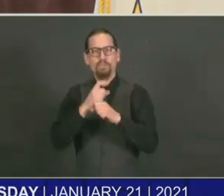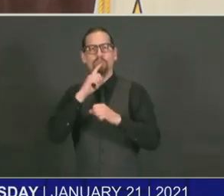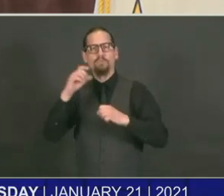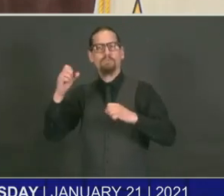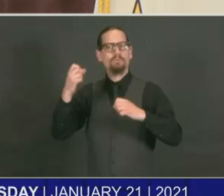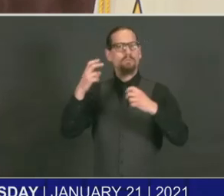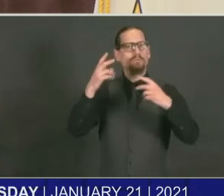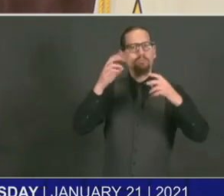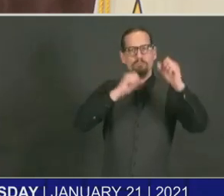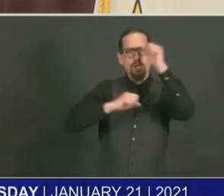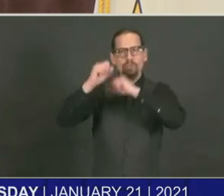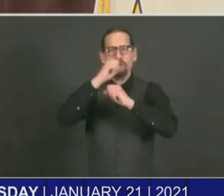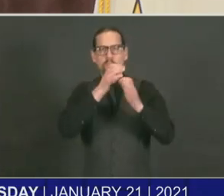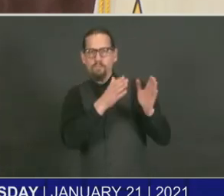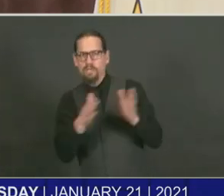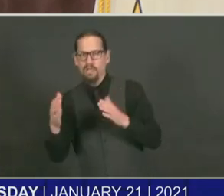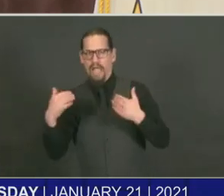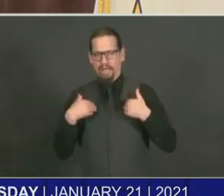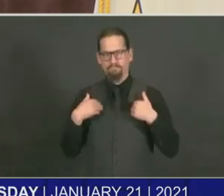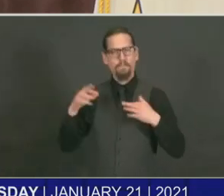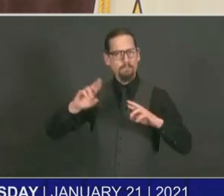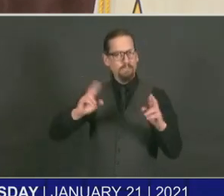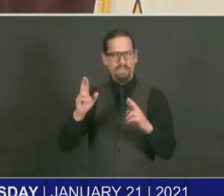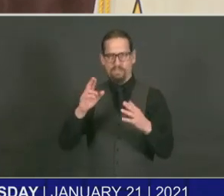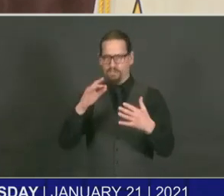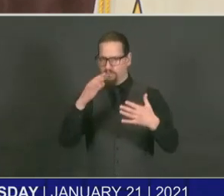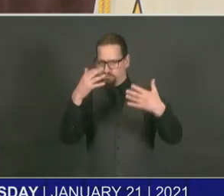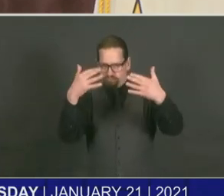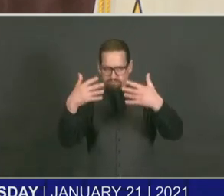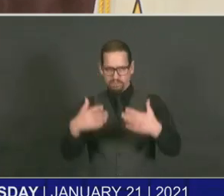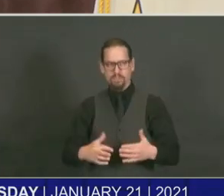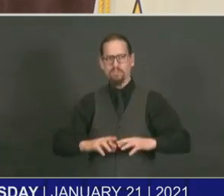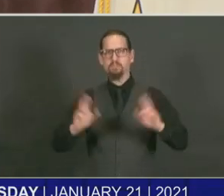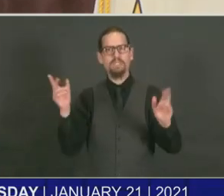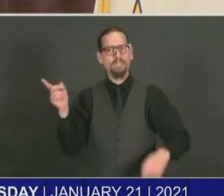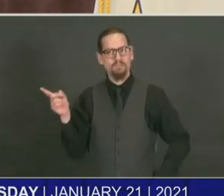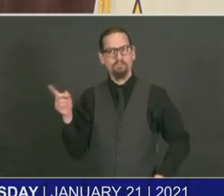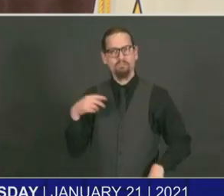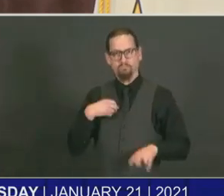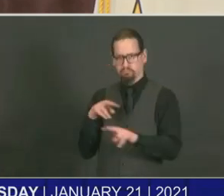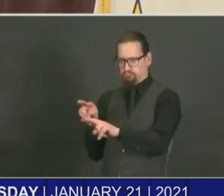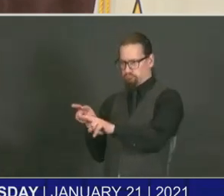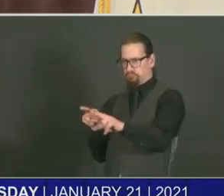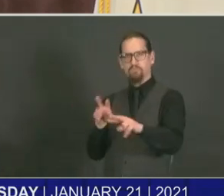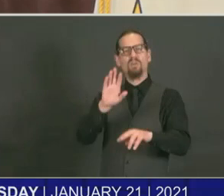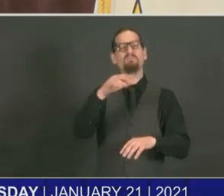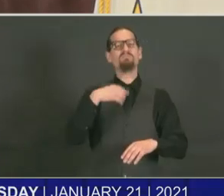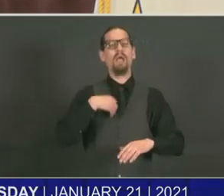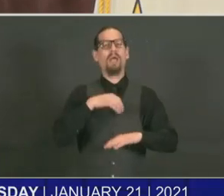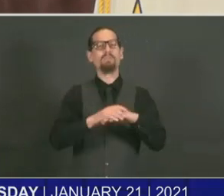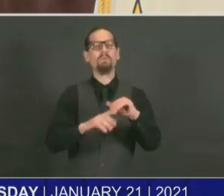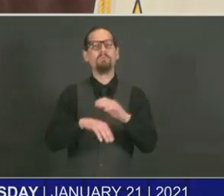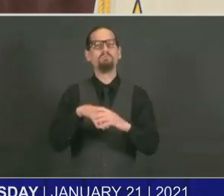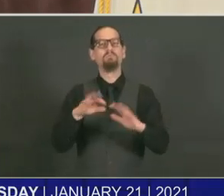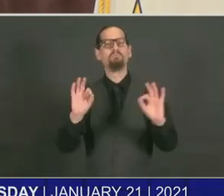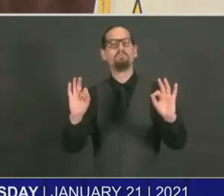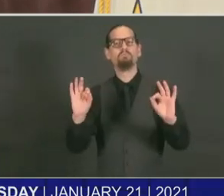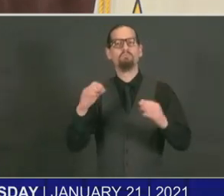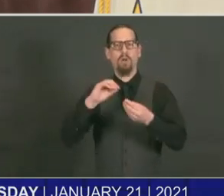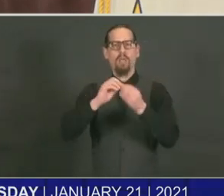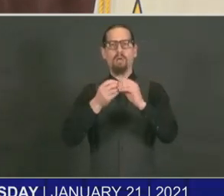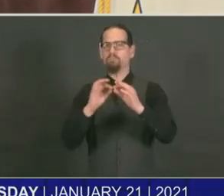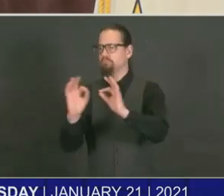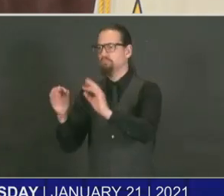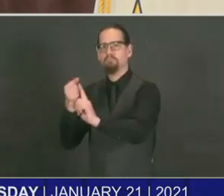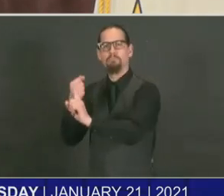vaccinated. So I am comfortable now overall with where that is, given the broad number of people we've been able to get vaccinated